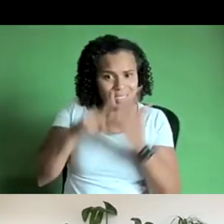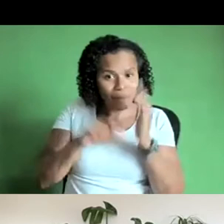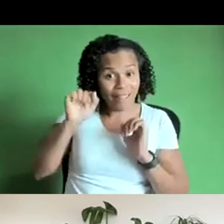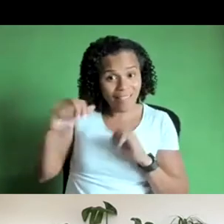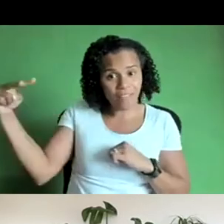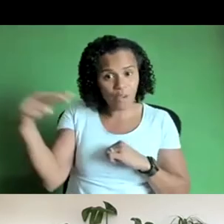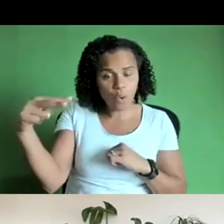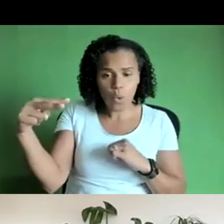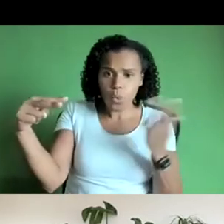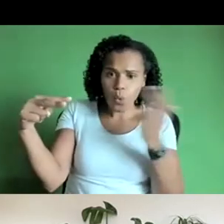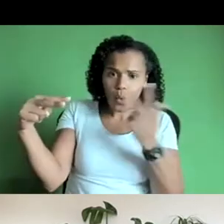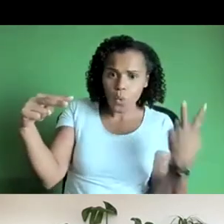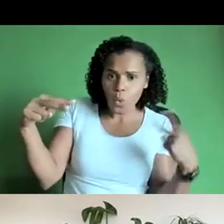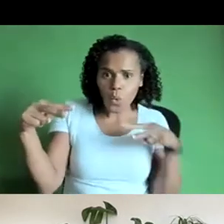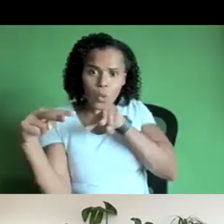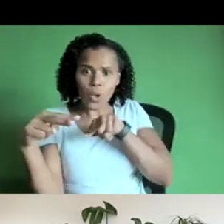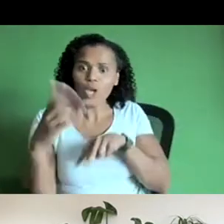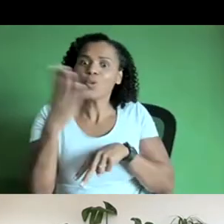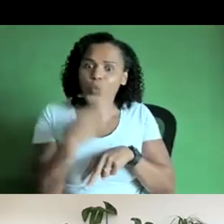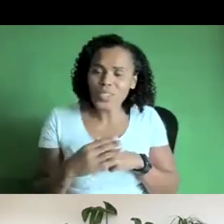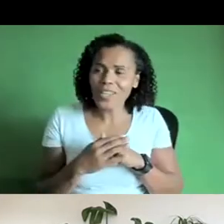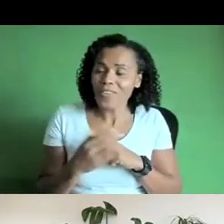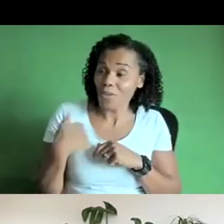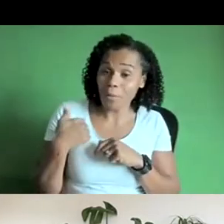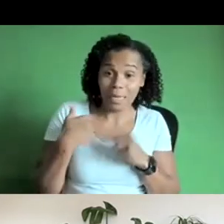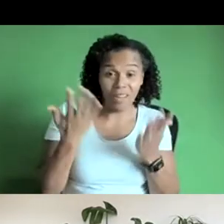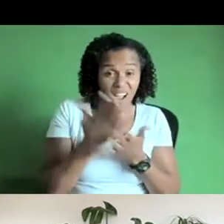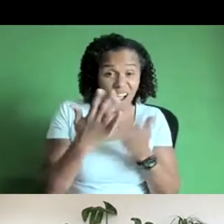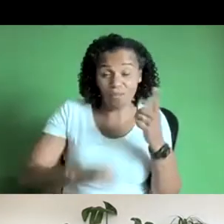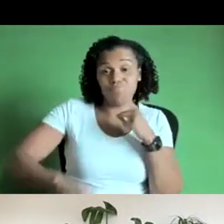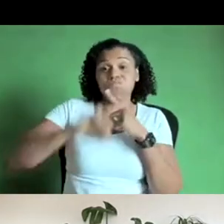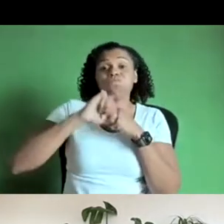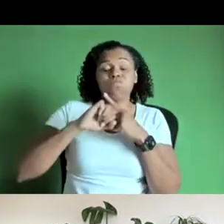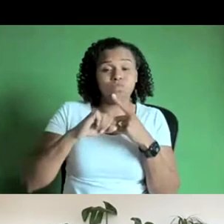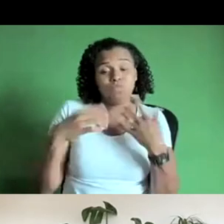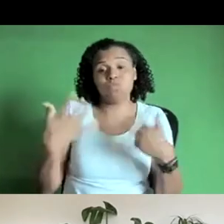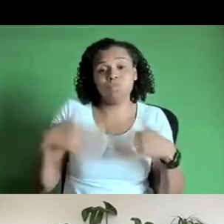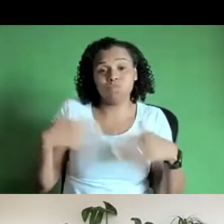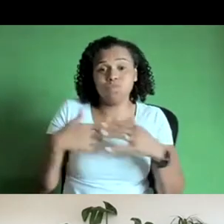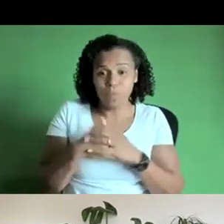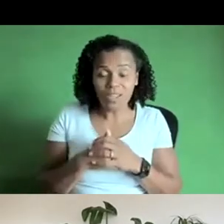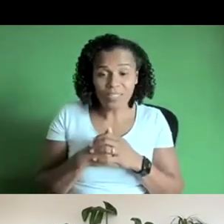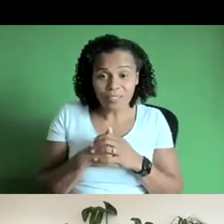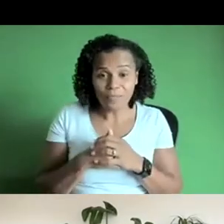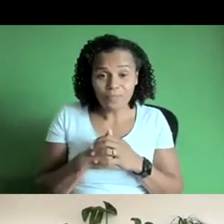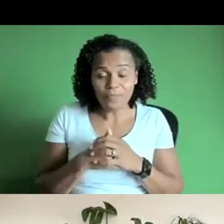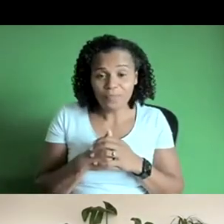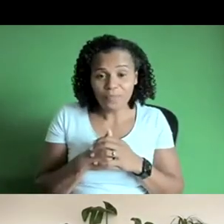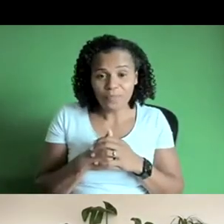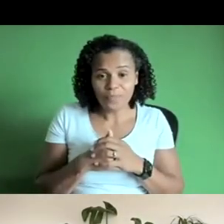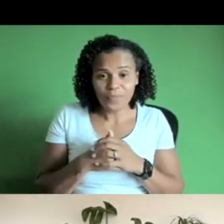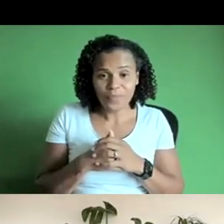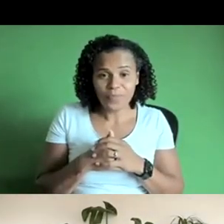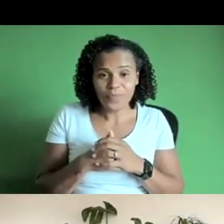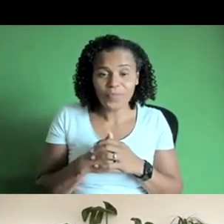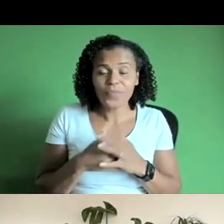uh it's been i i would say a really kind of landmark um kind of uh process for us um and